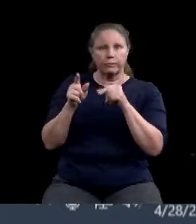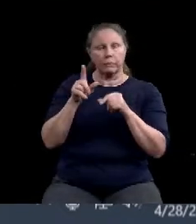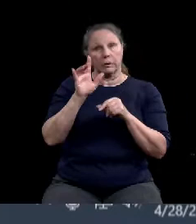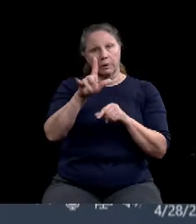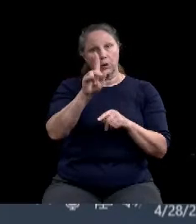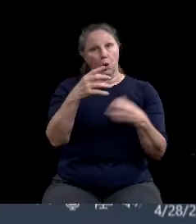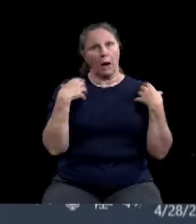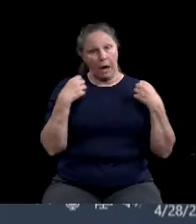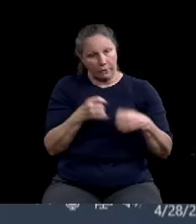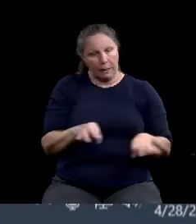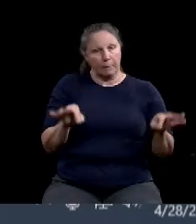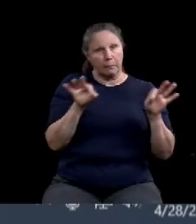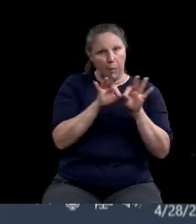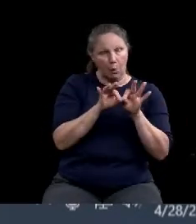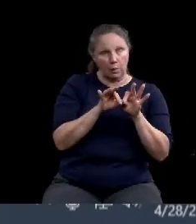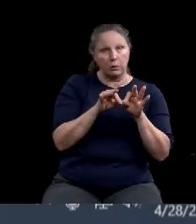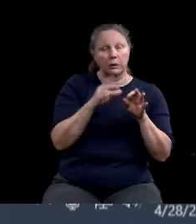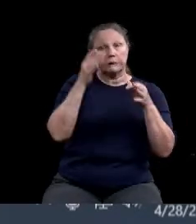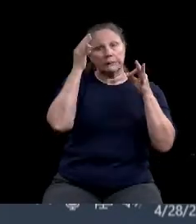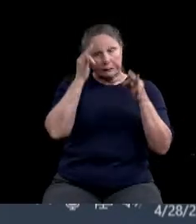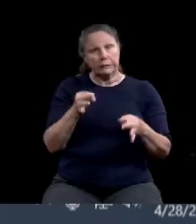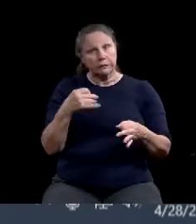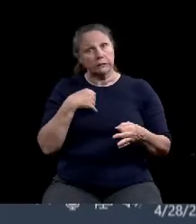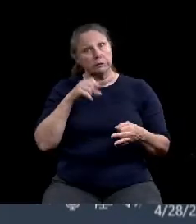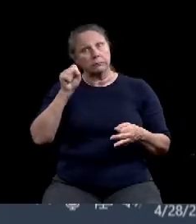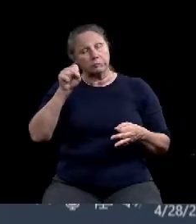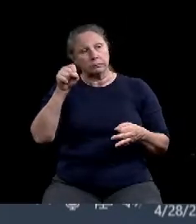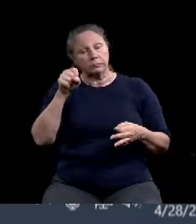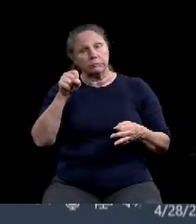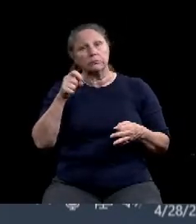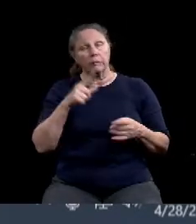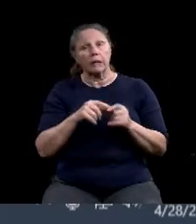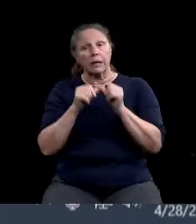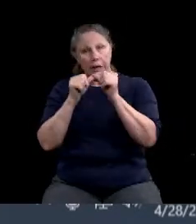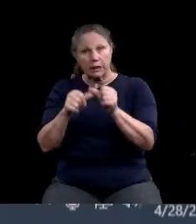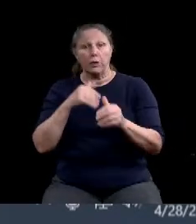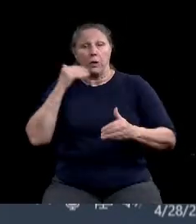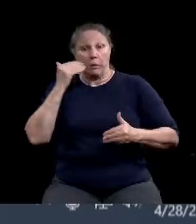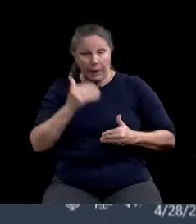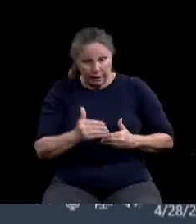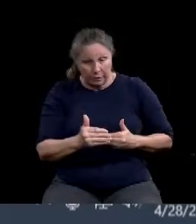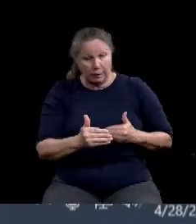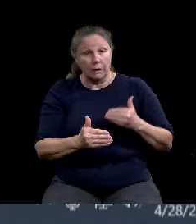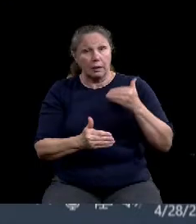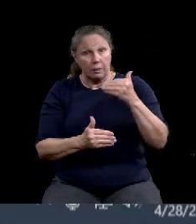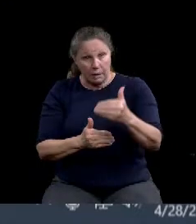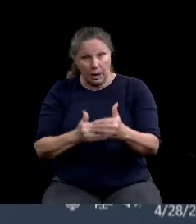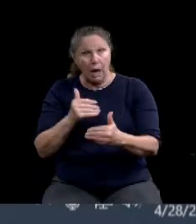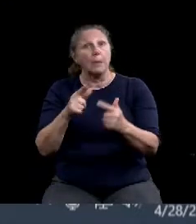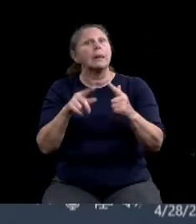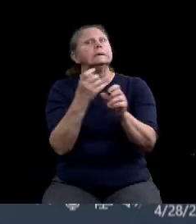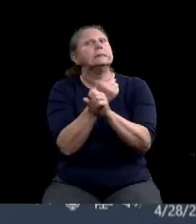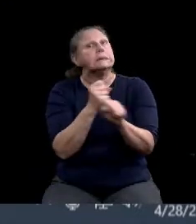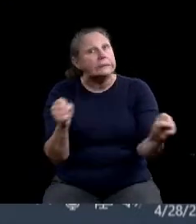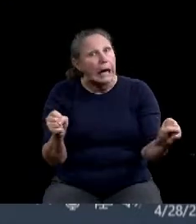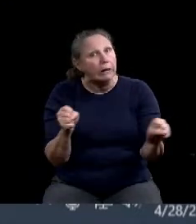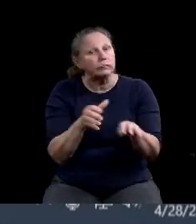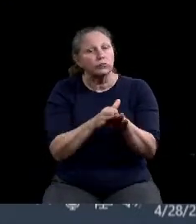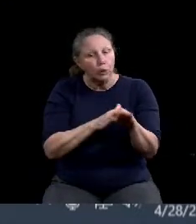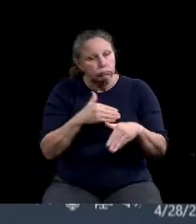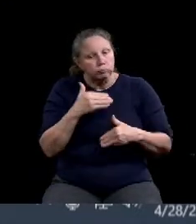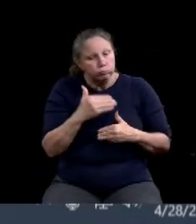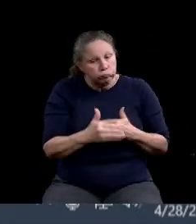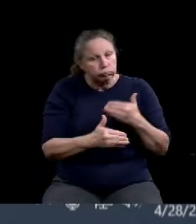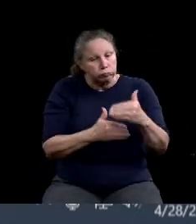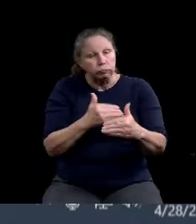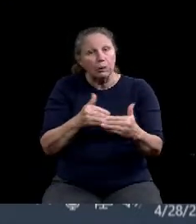to continue on this safe pathway back to economic recovery. But let's make sure we take care